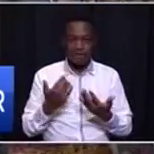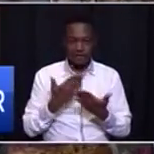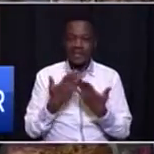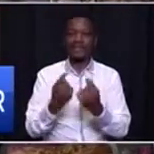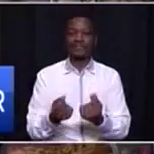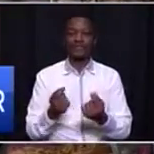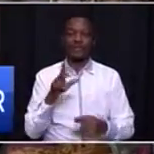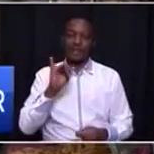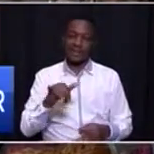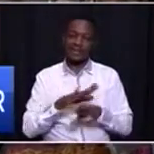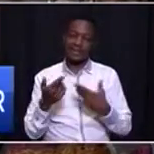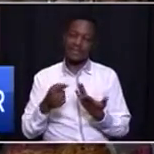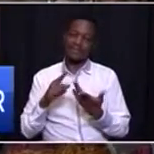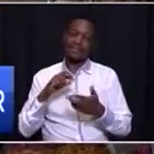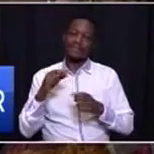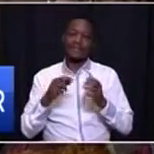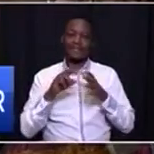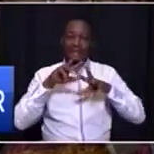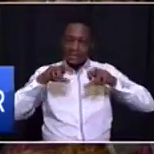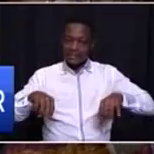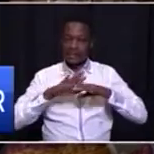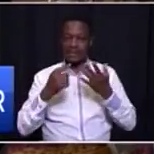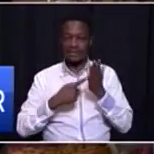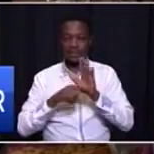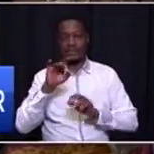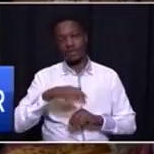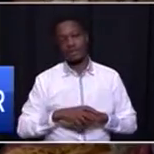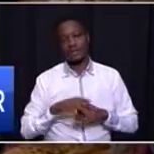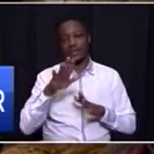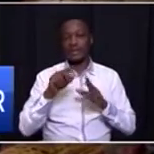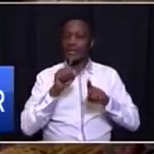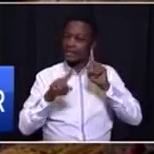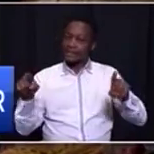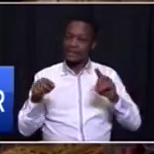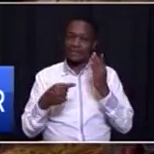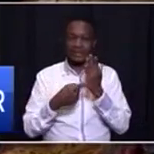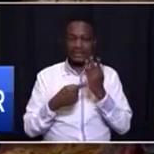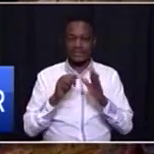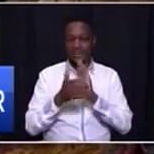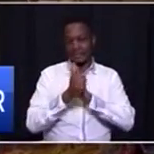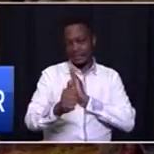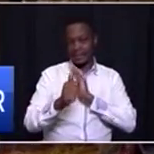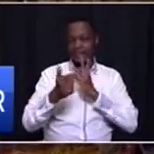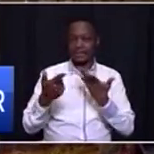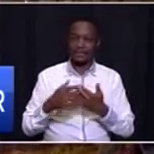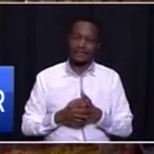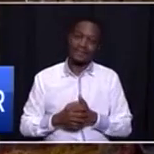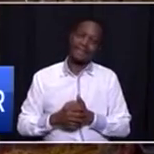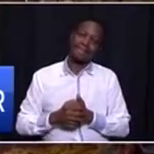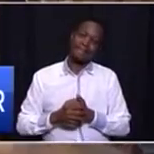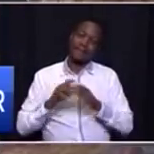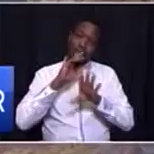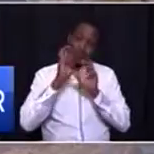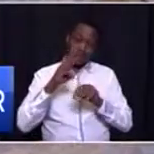And that research points out that every digital skill enhances a young person's employability.